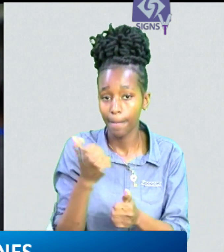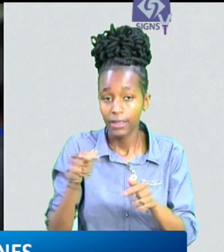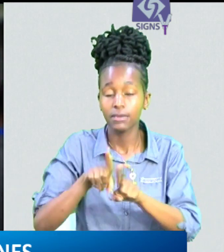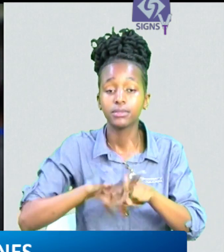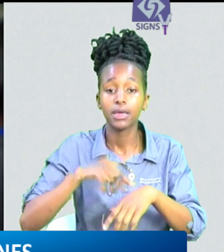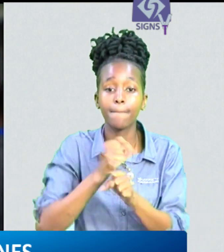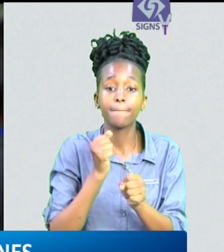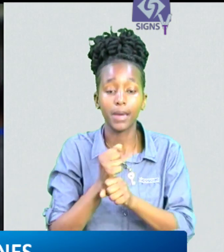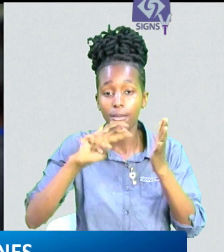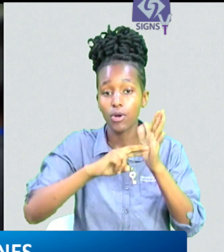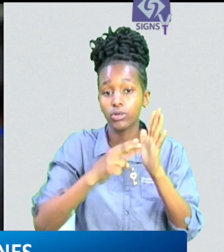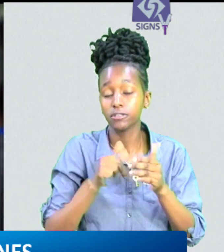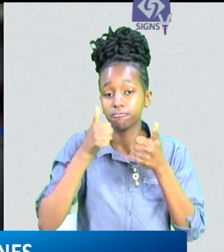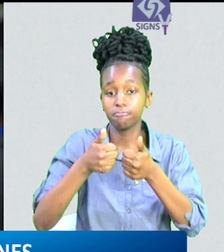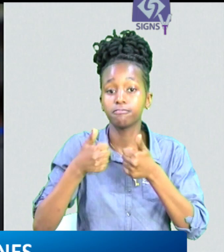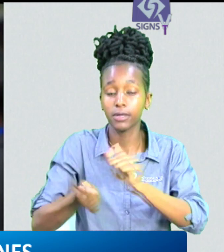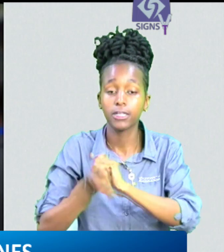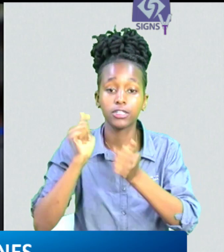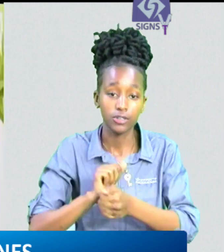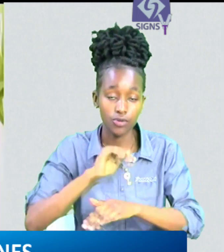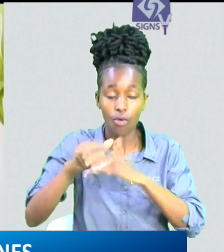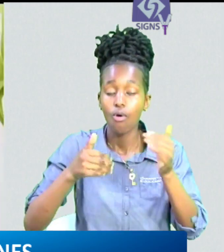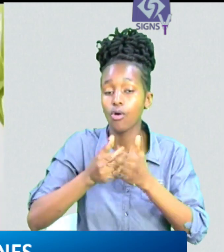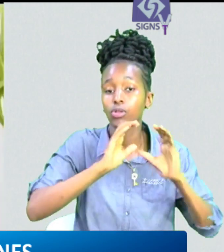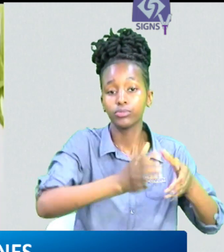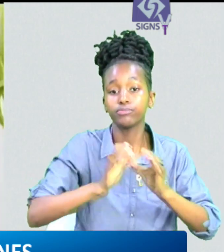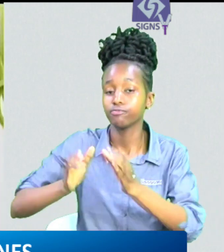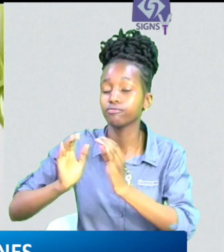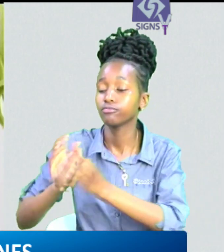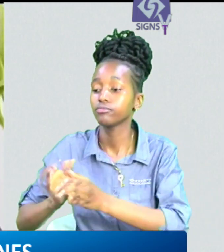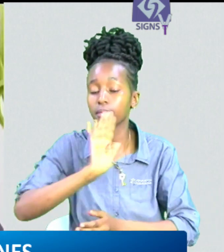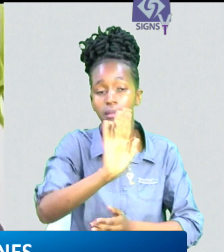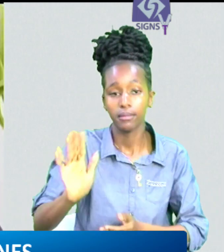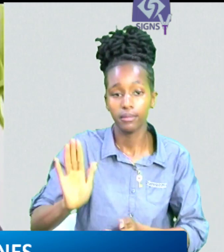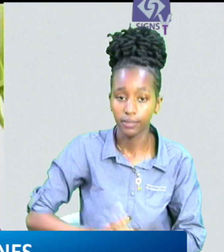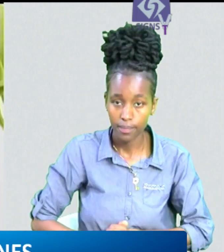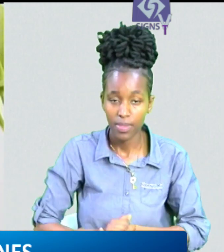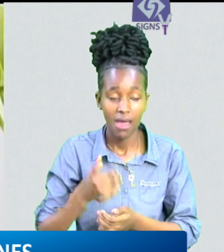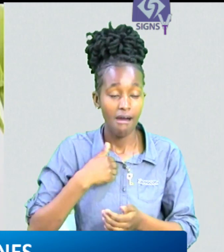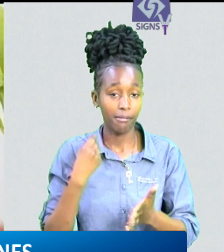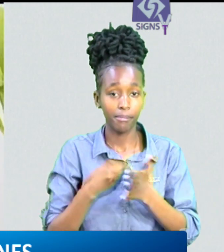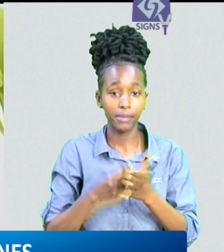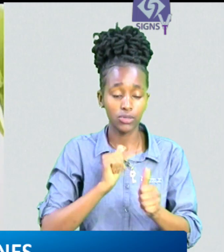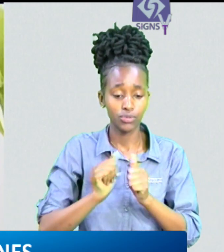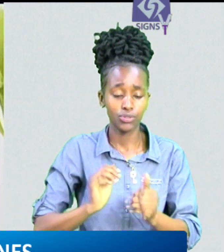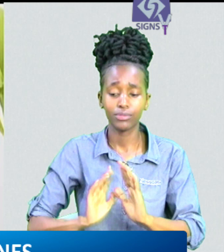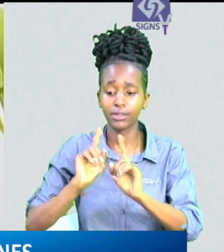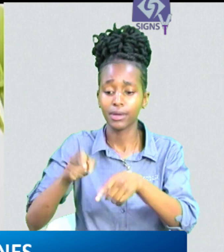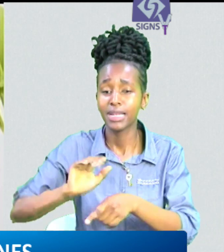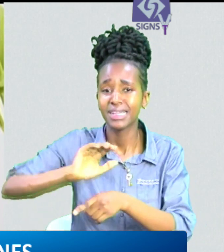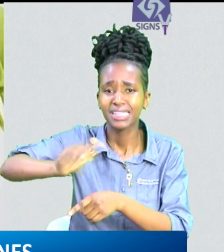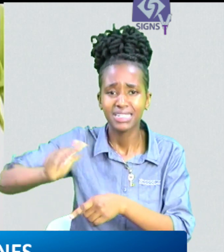and making projects real and transforming their own communities there is no money that is going into our urban areas